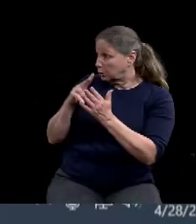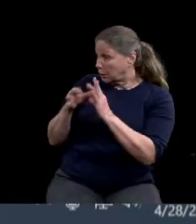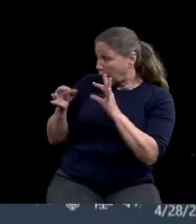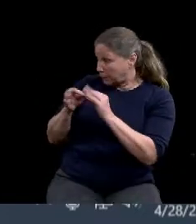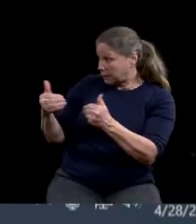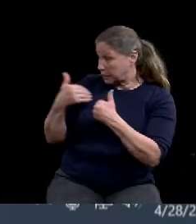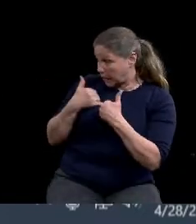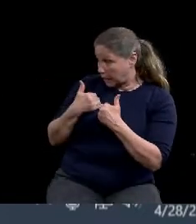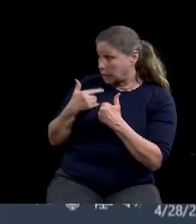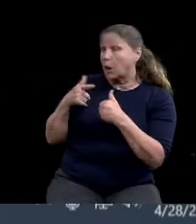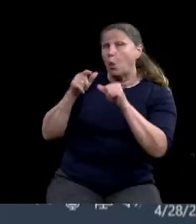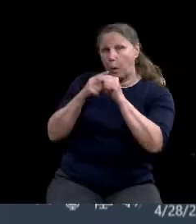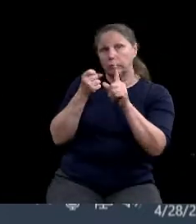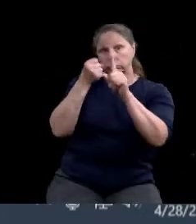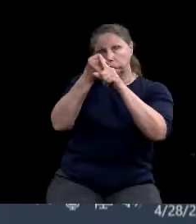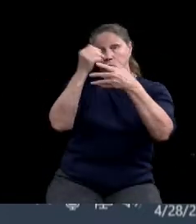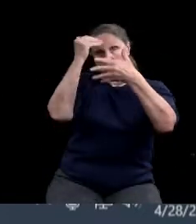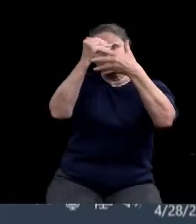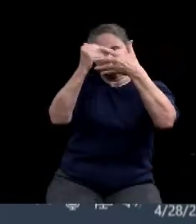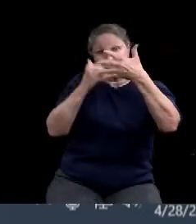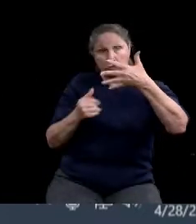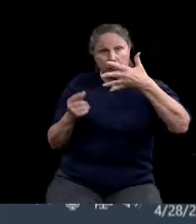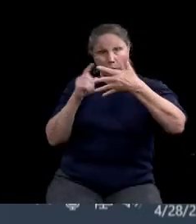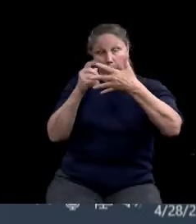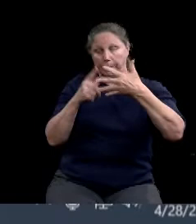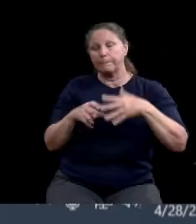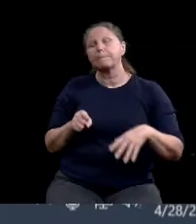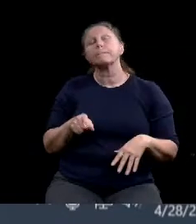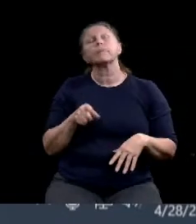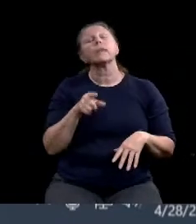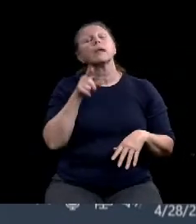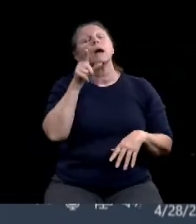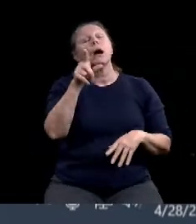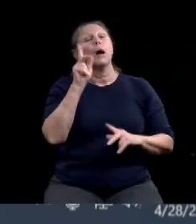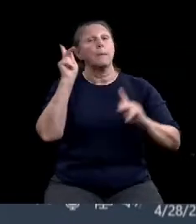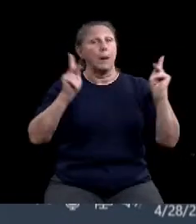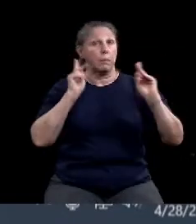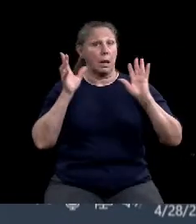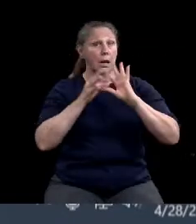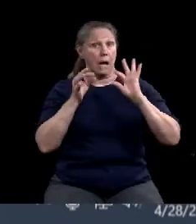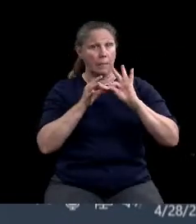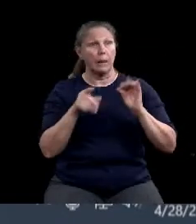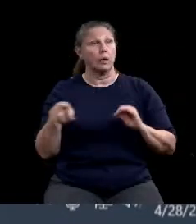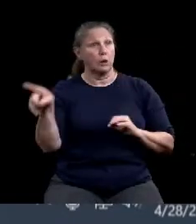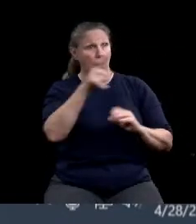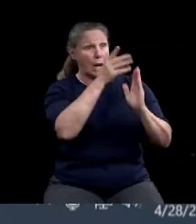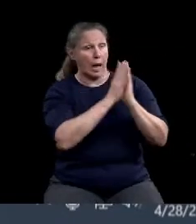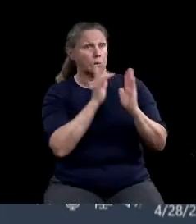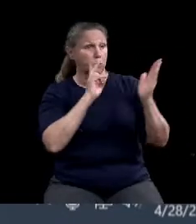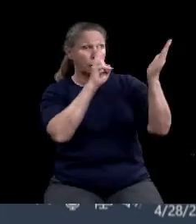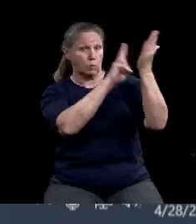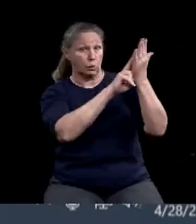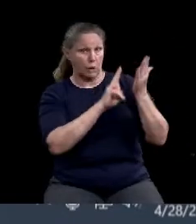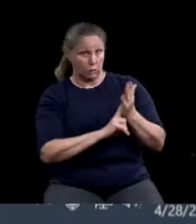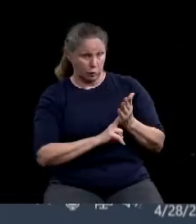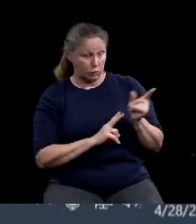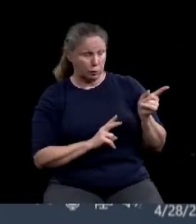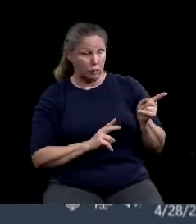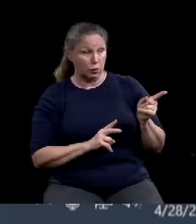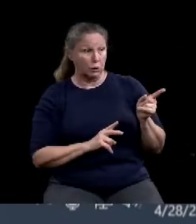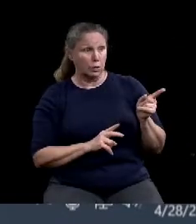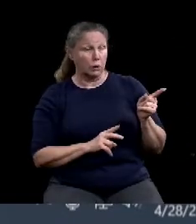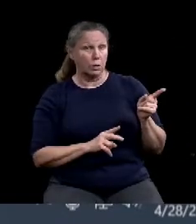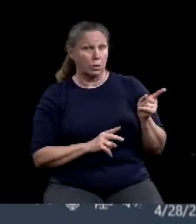For public hearings, the public was asked to register with the City Secretary, but we received no registrations for comments on public